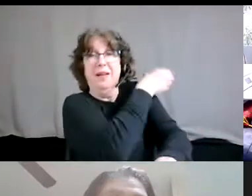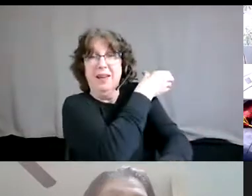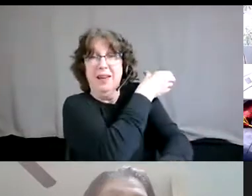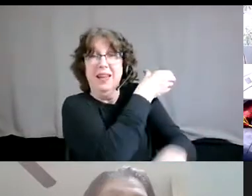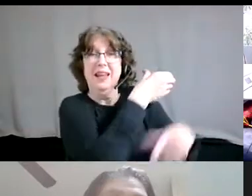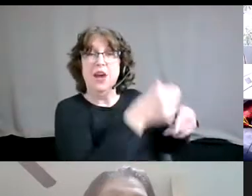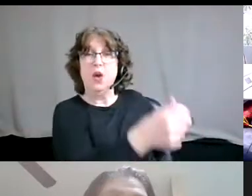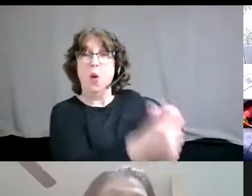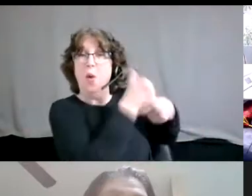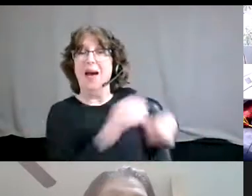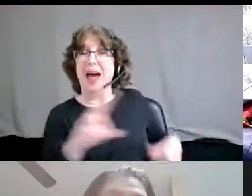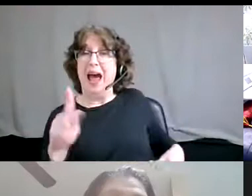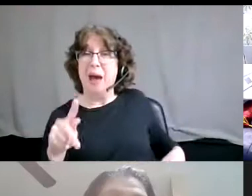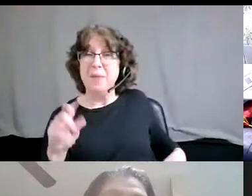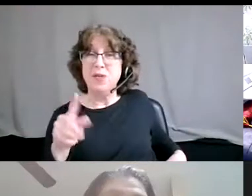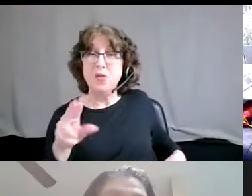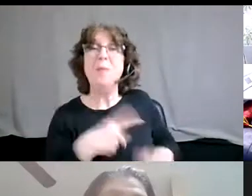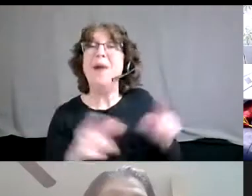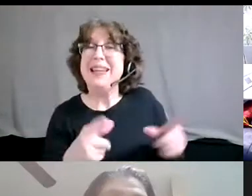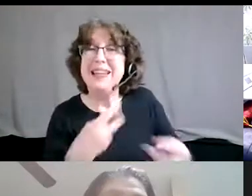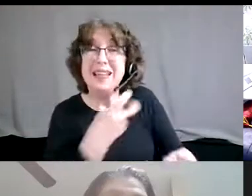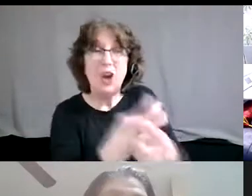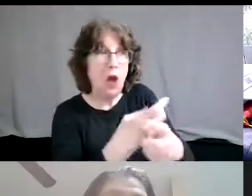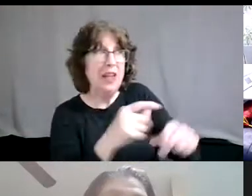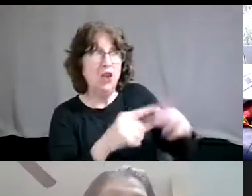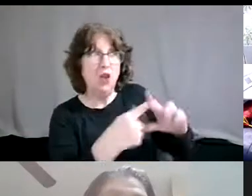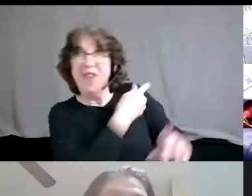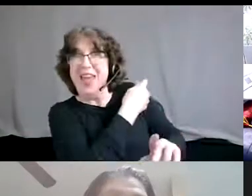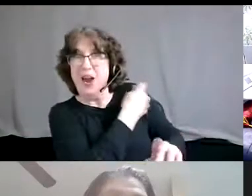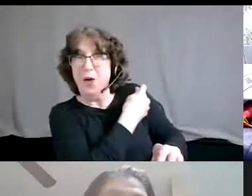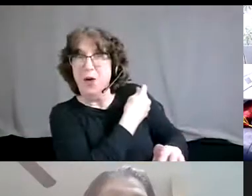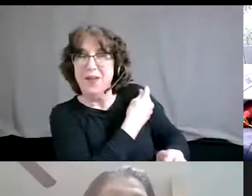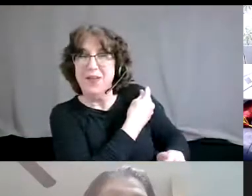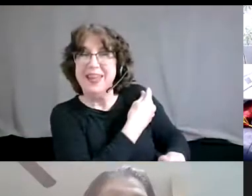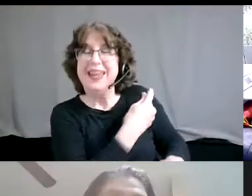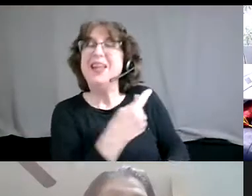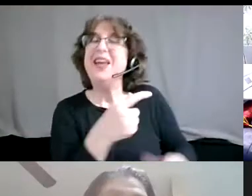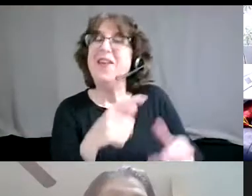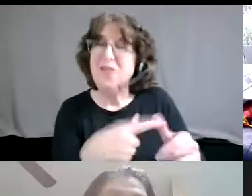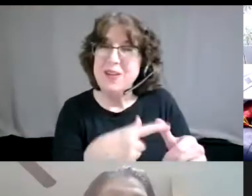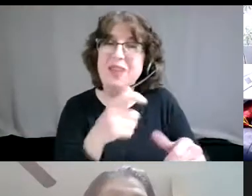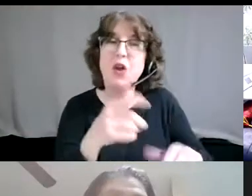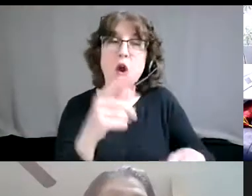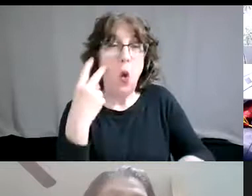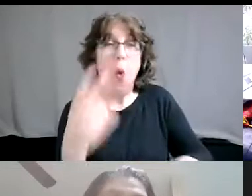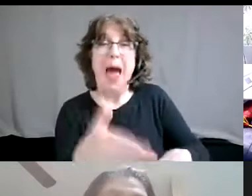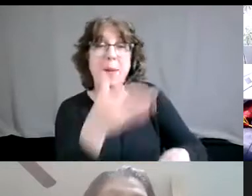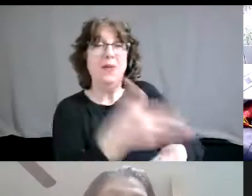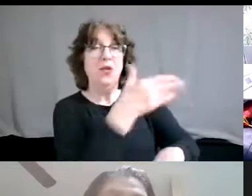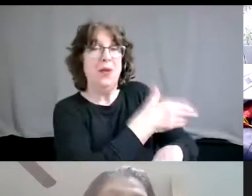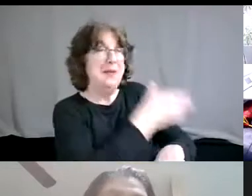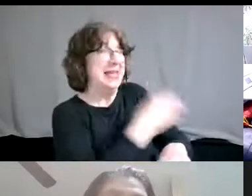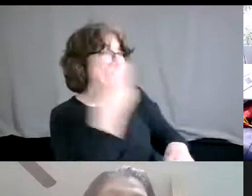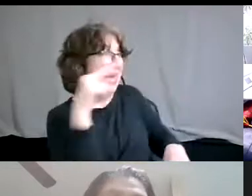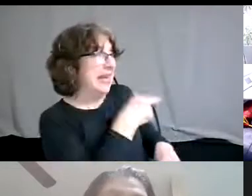to, um, and try to detoxify it. If you're not taking the time to go upstream and say, what is